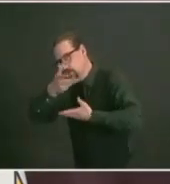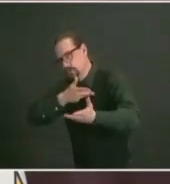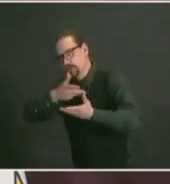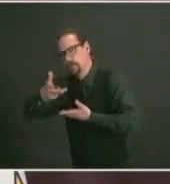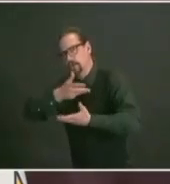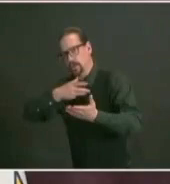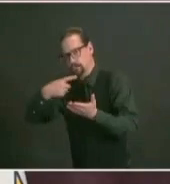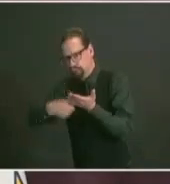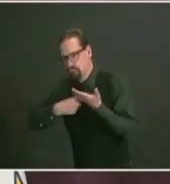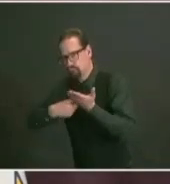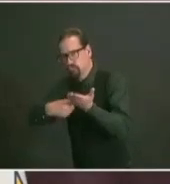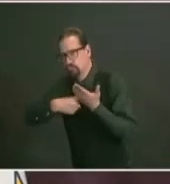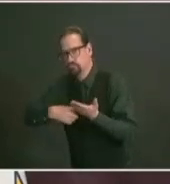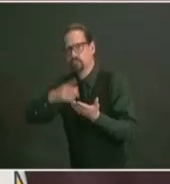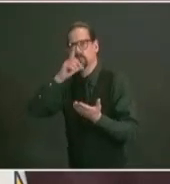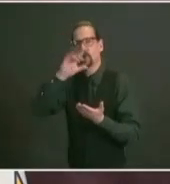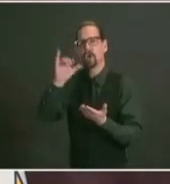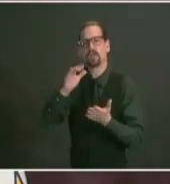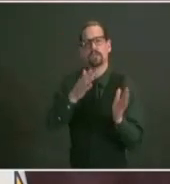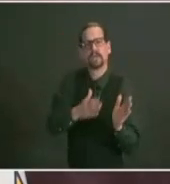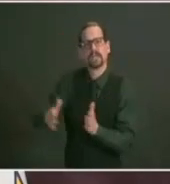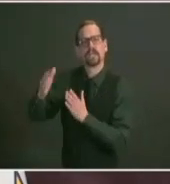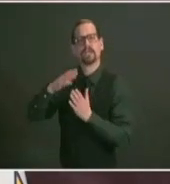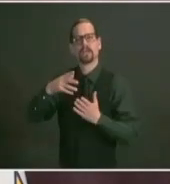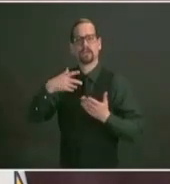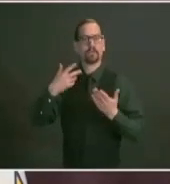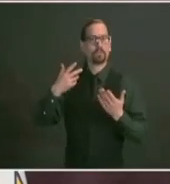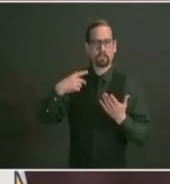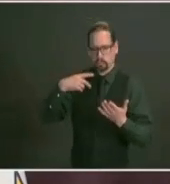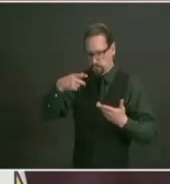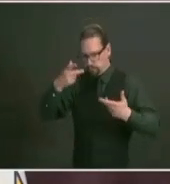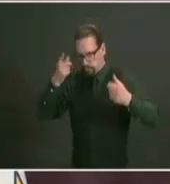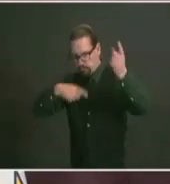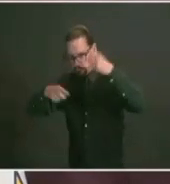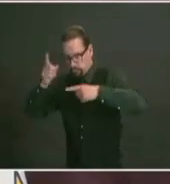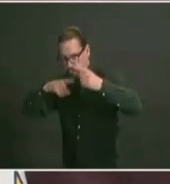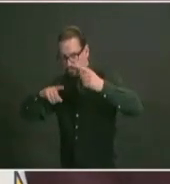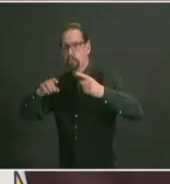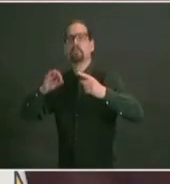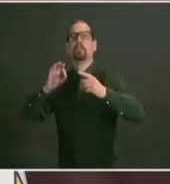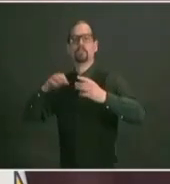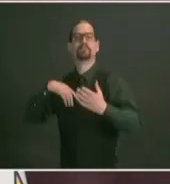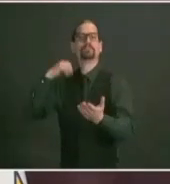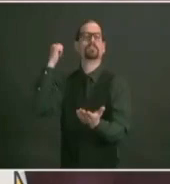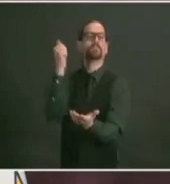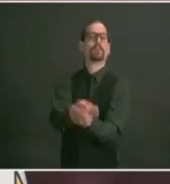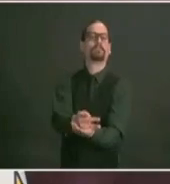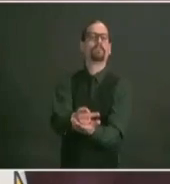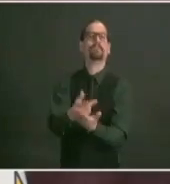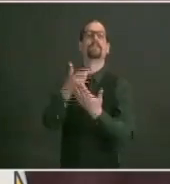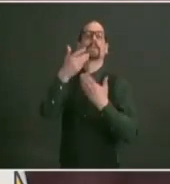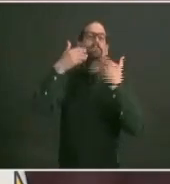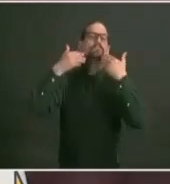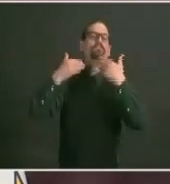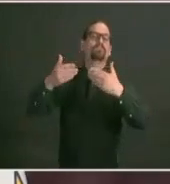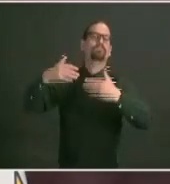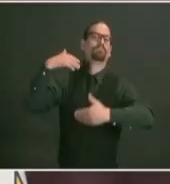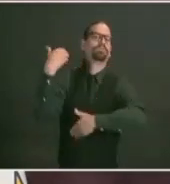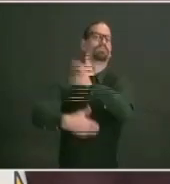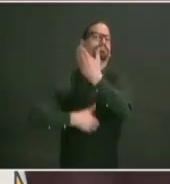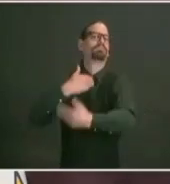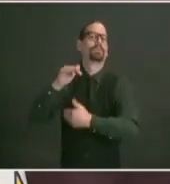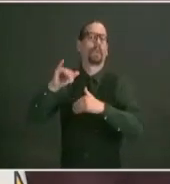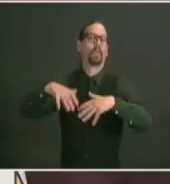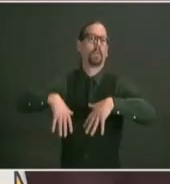we are especially focused on events that are aiming for the time period after july